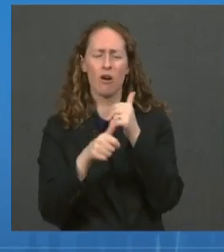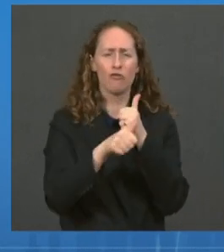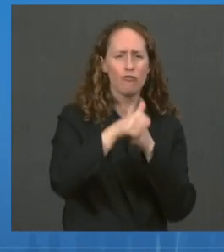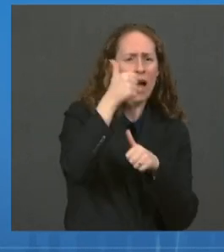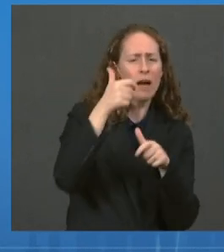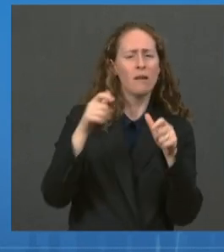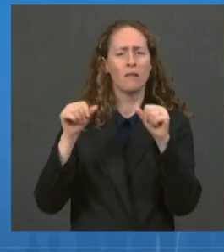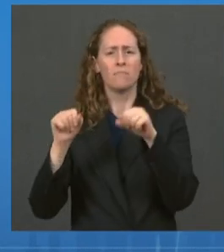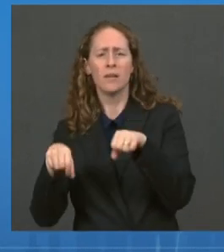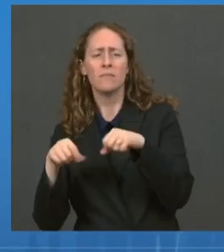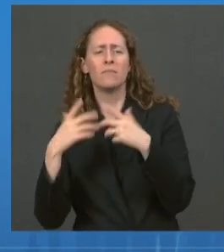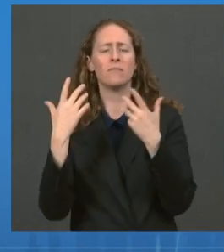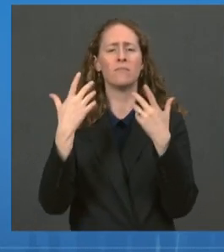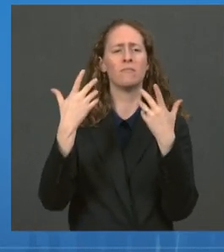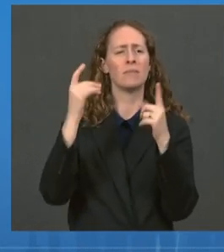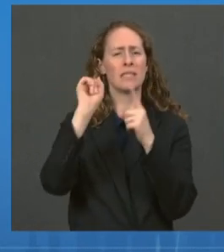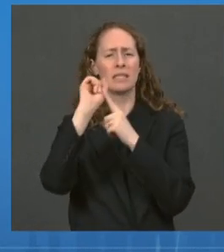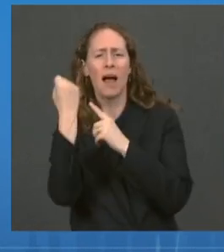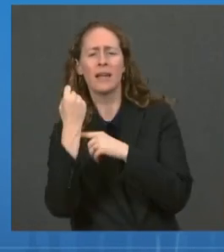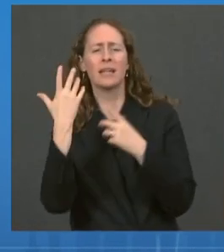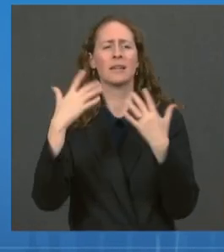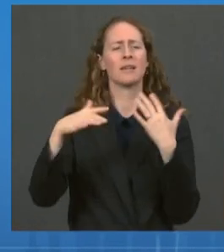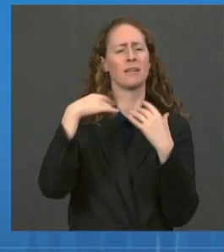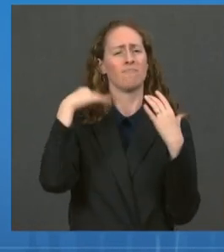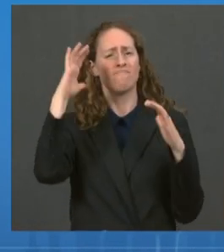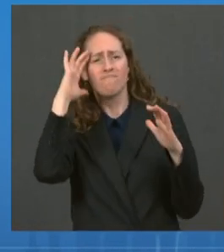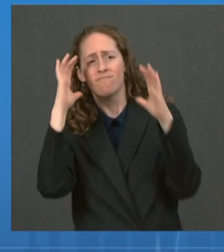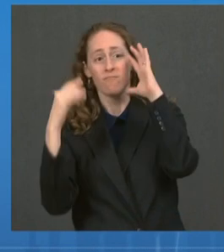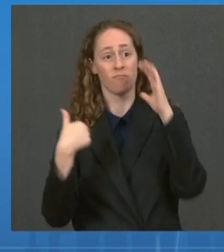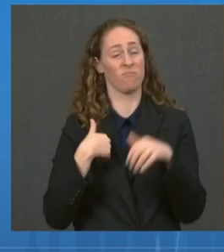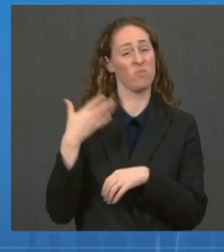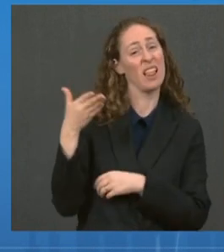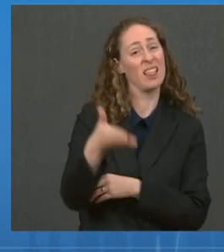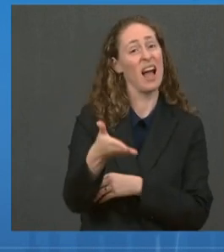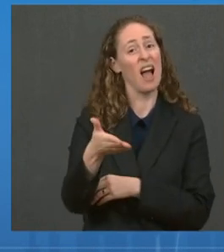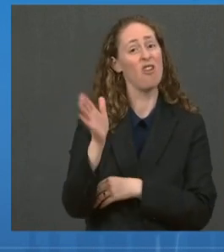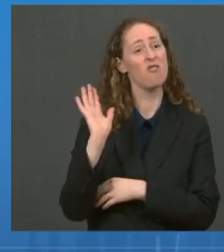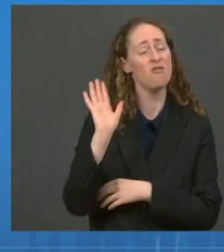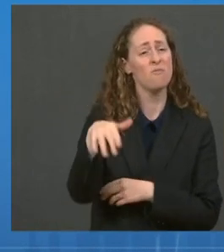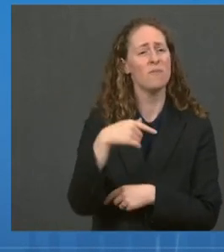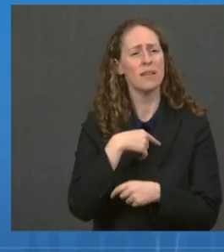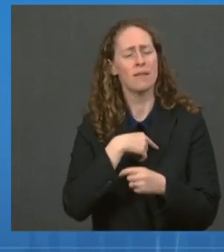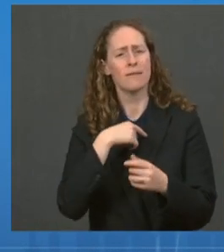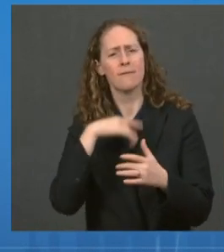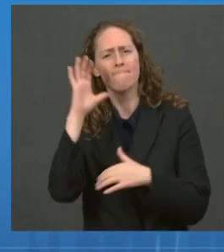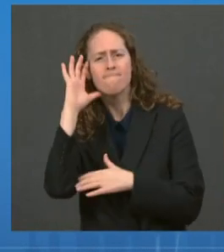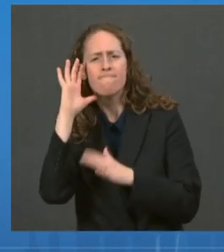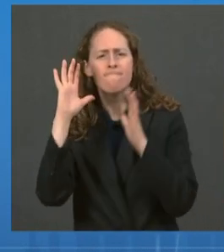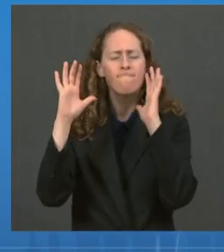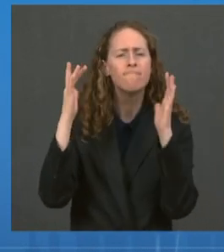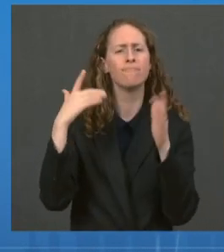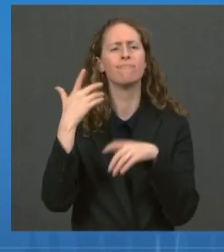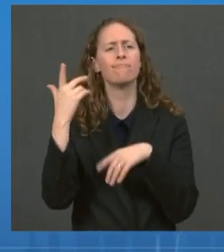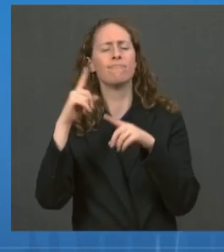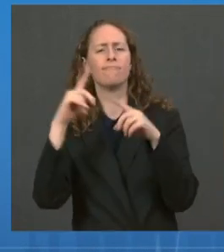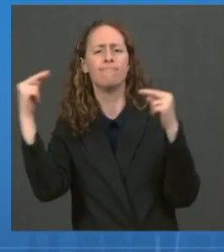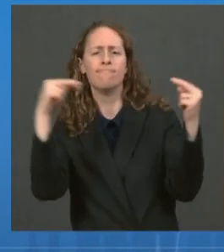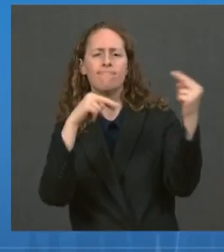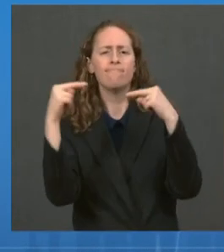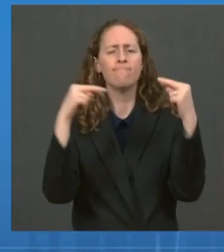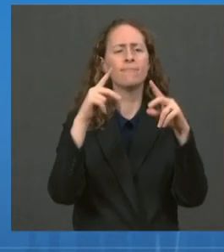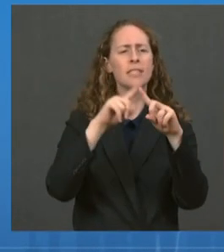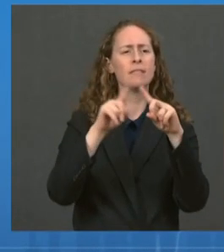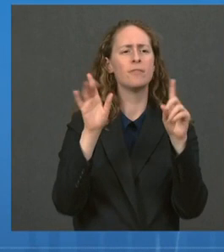intently to all of it. I heard a diversity of opinions and perspectives, and I applaud the committee's commitment to an open and